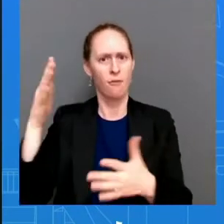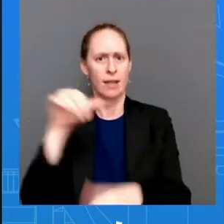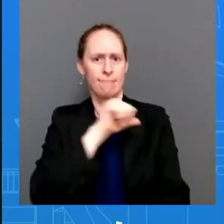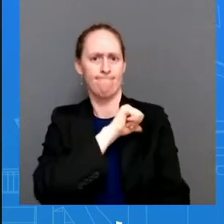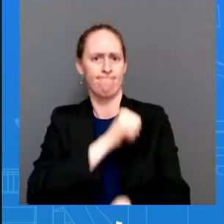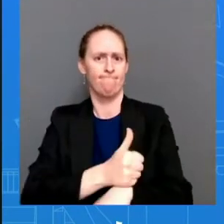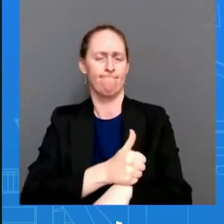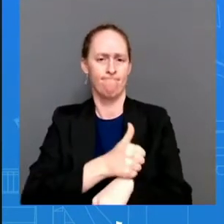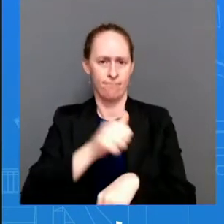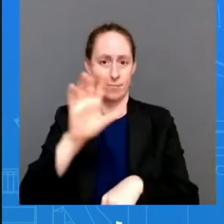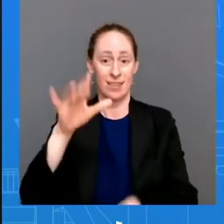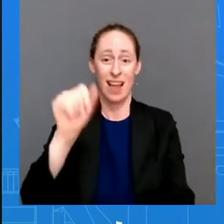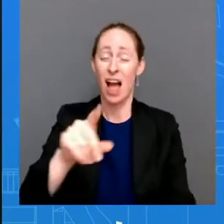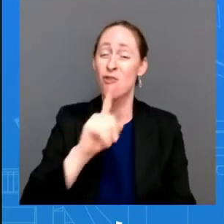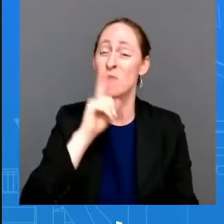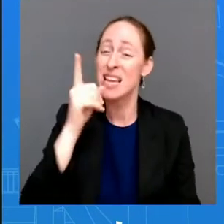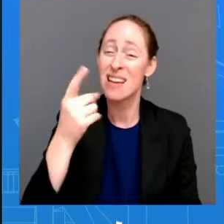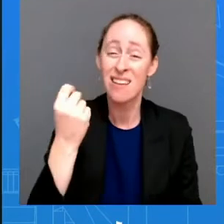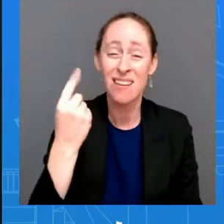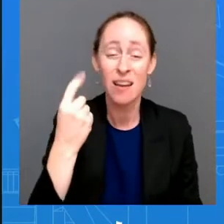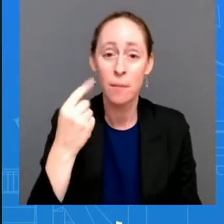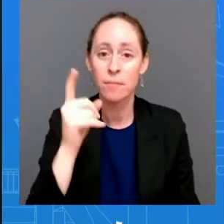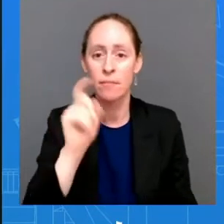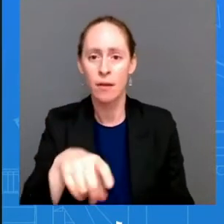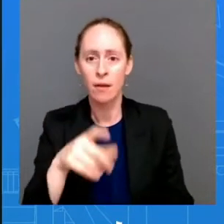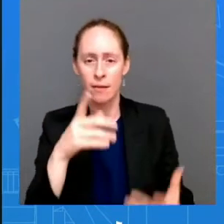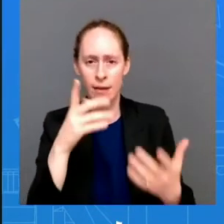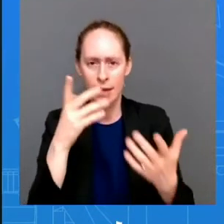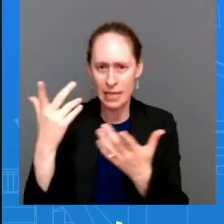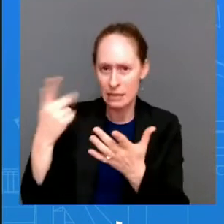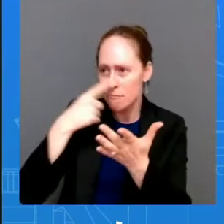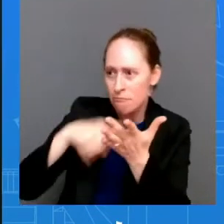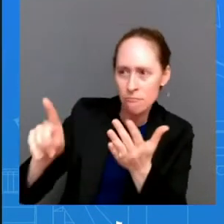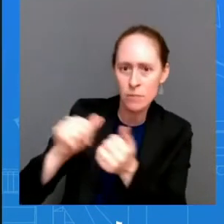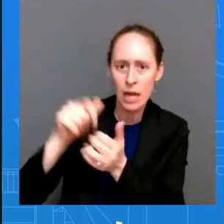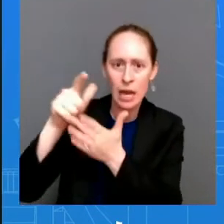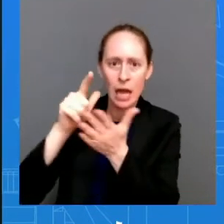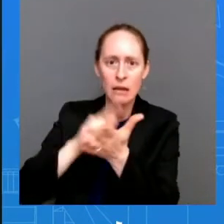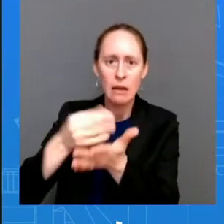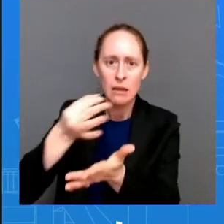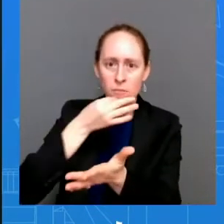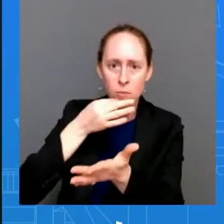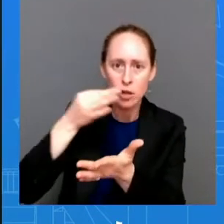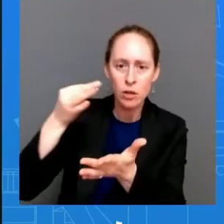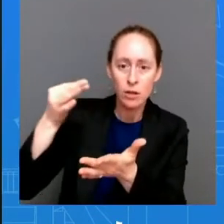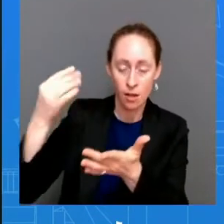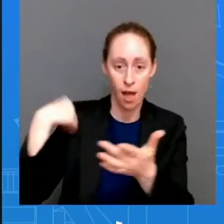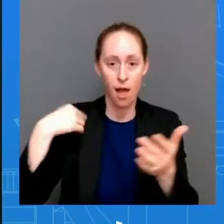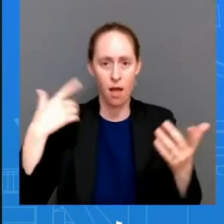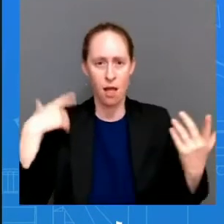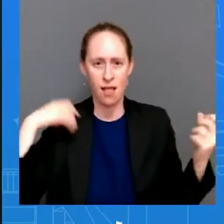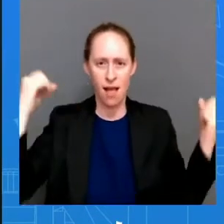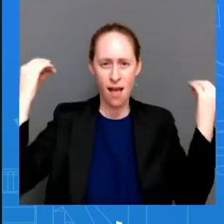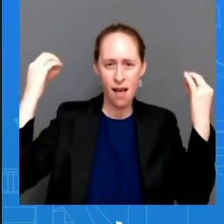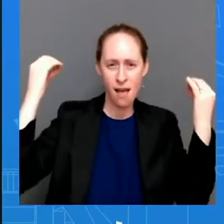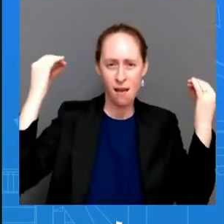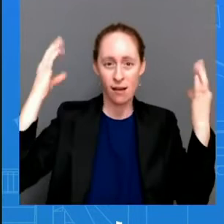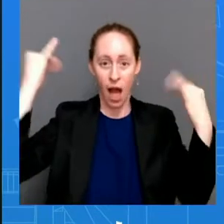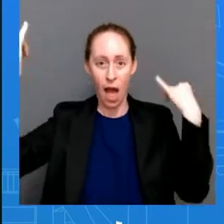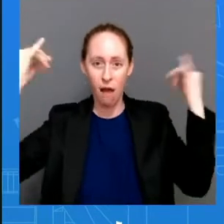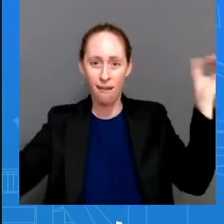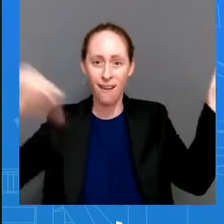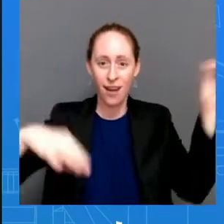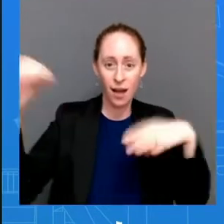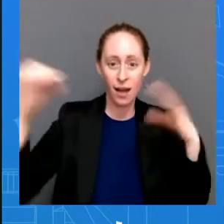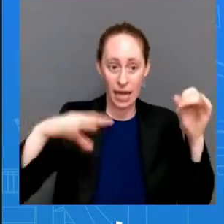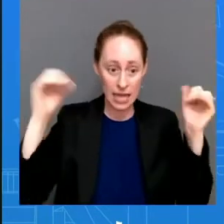make sure that the ideas that we have or come up with can be done. And so that's also a big part of it, too. This